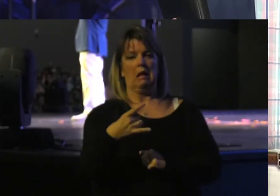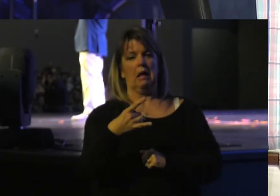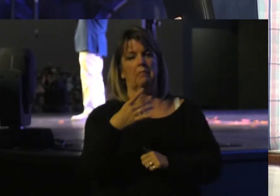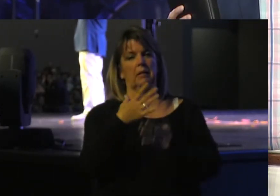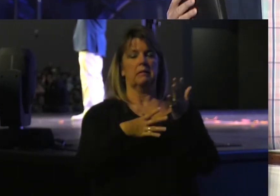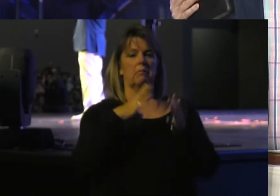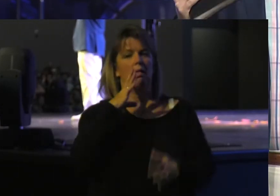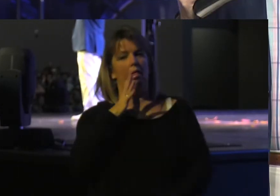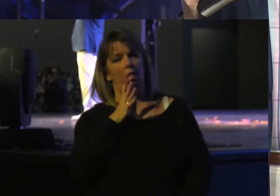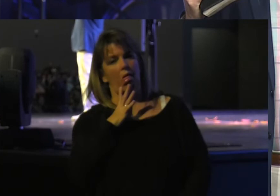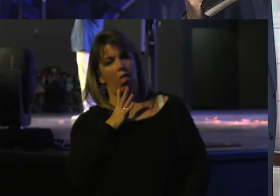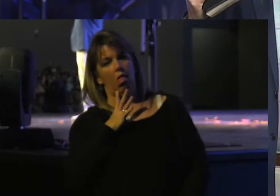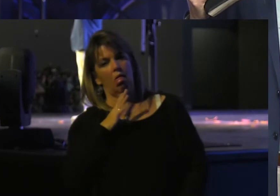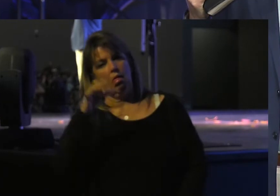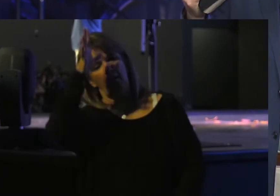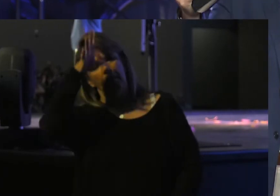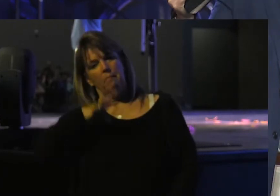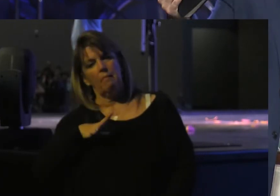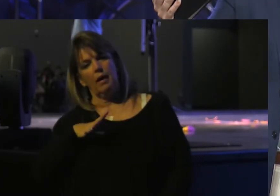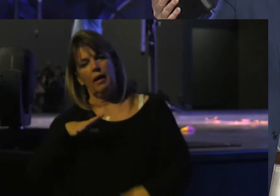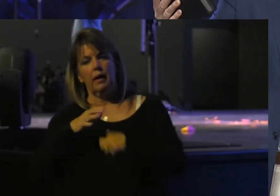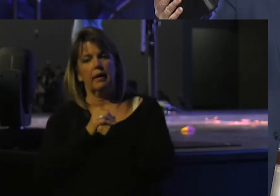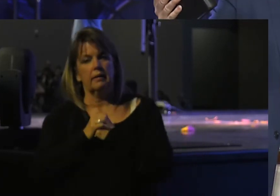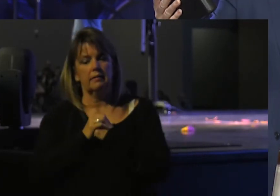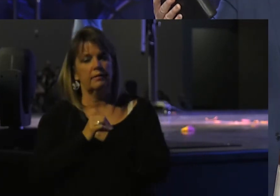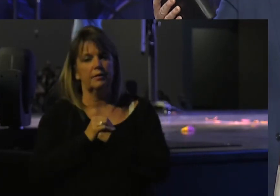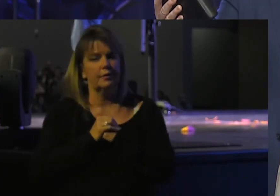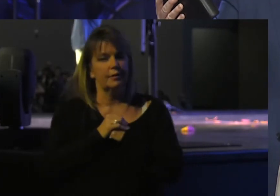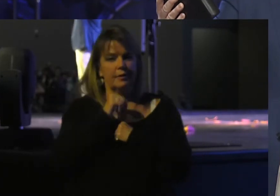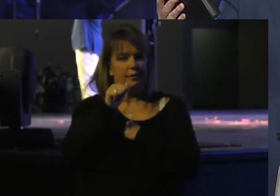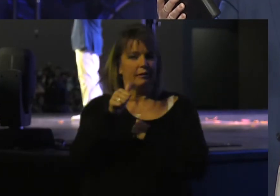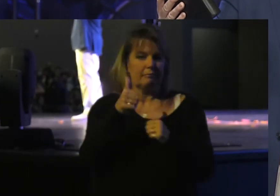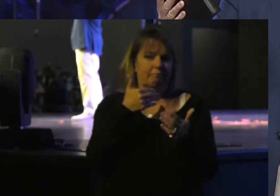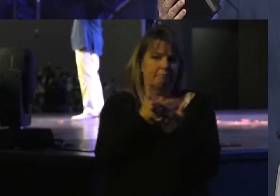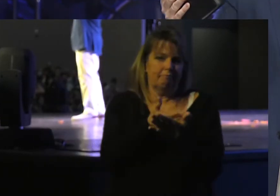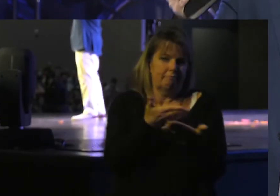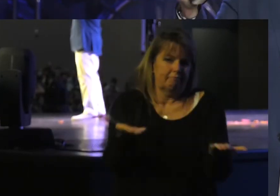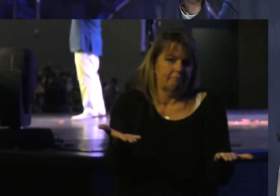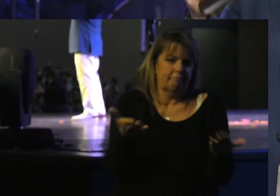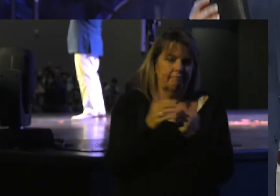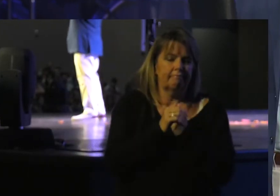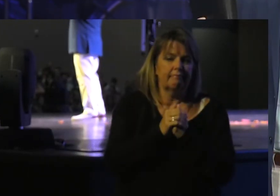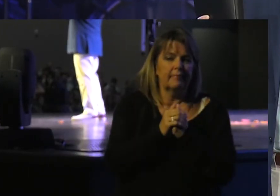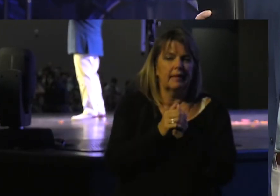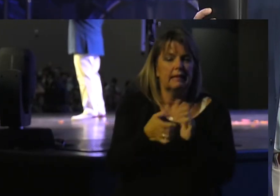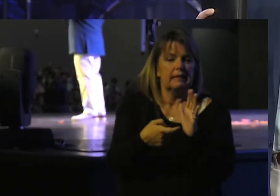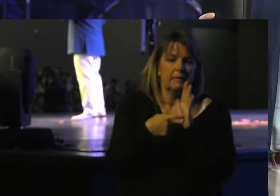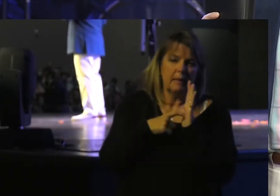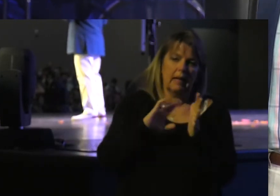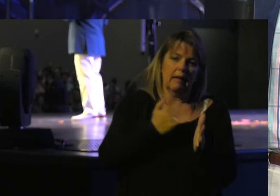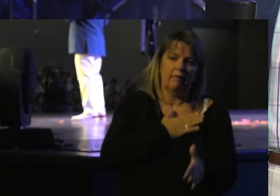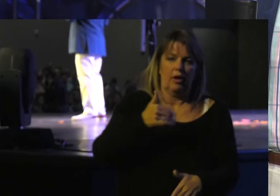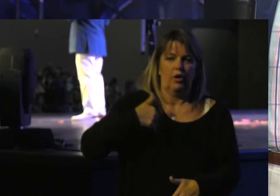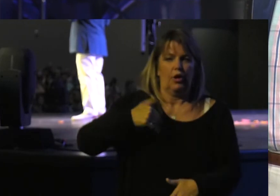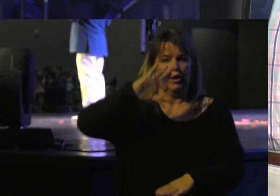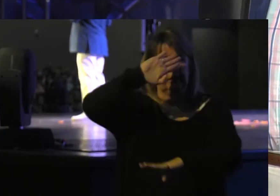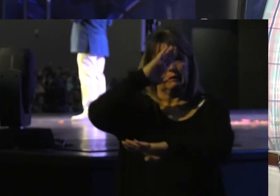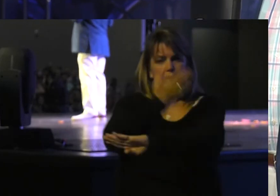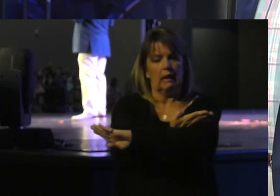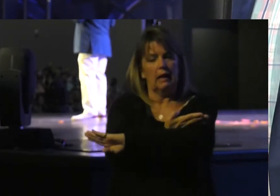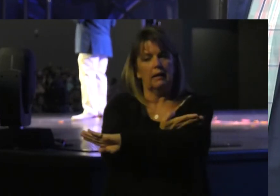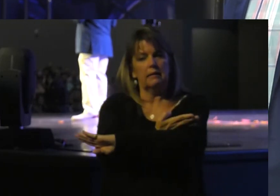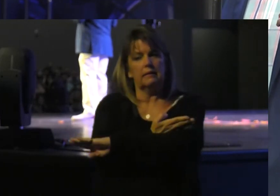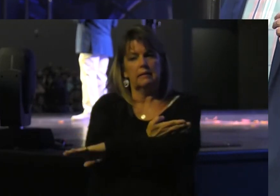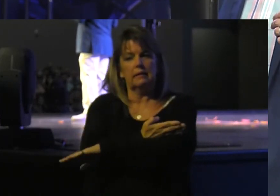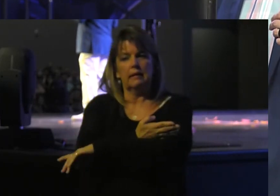Filled Man On The Other Side Of Anonymity In The Internet To Demand Of Our Young Sons That